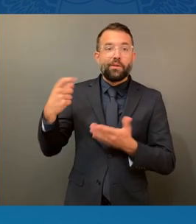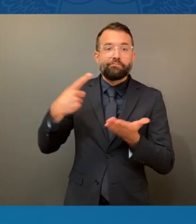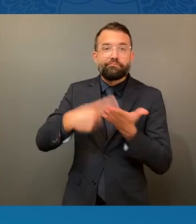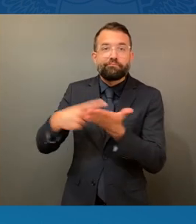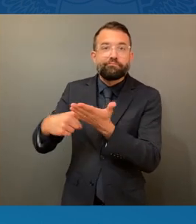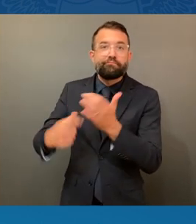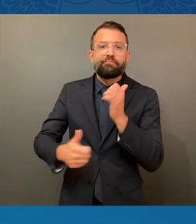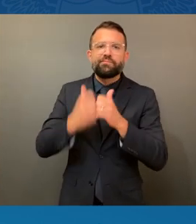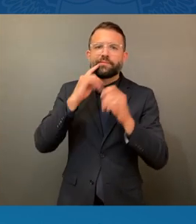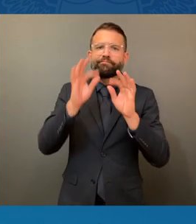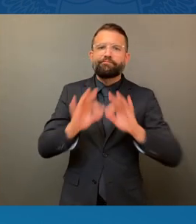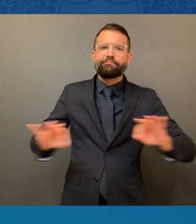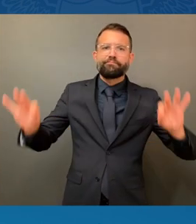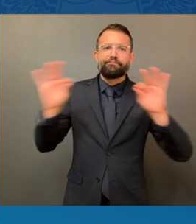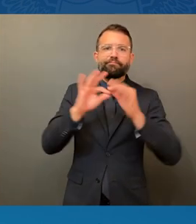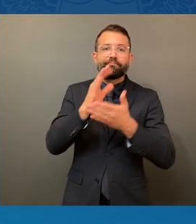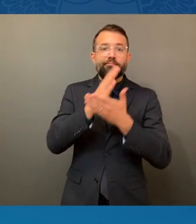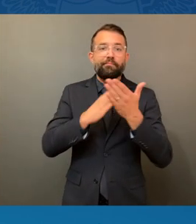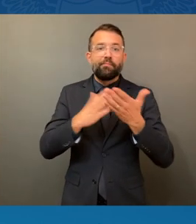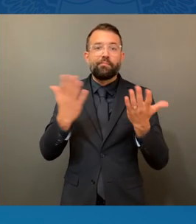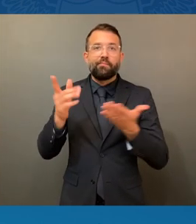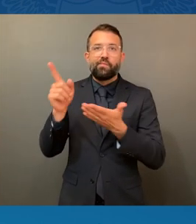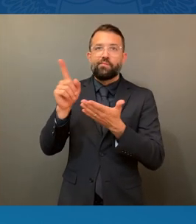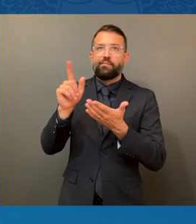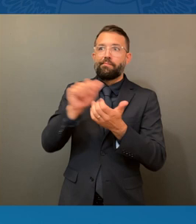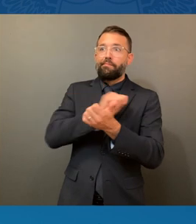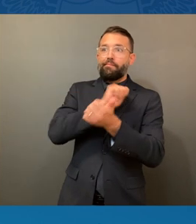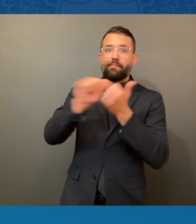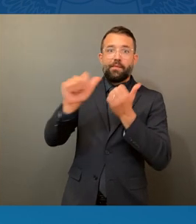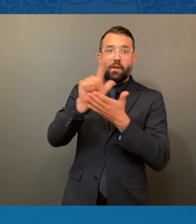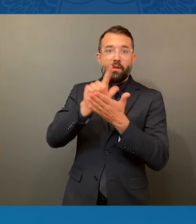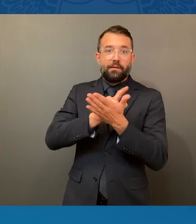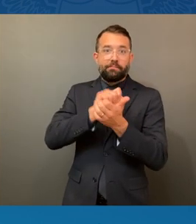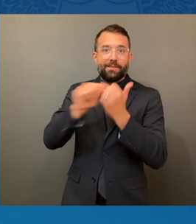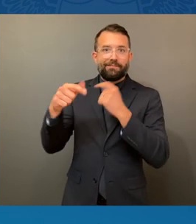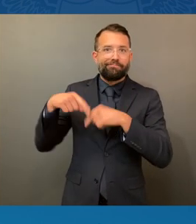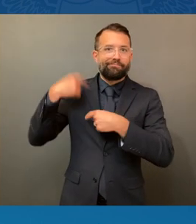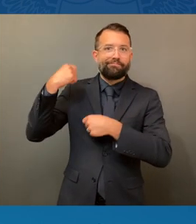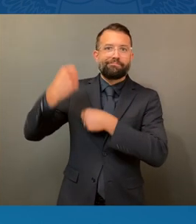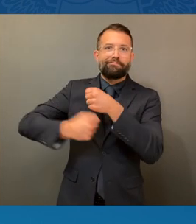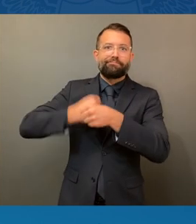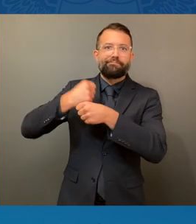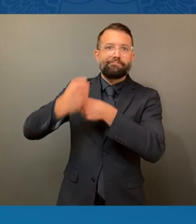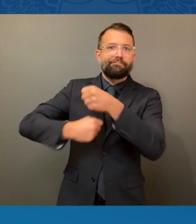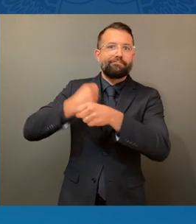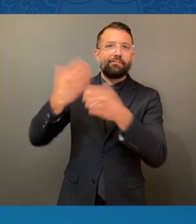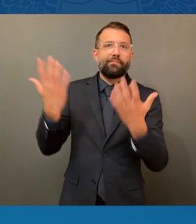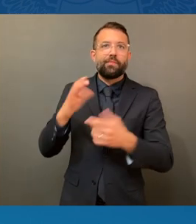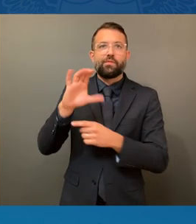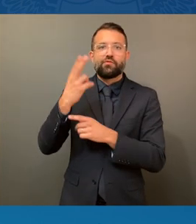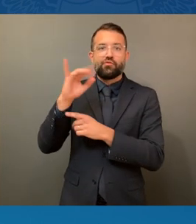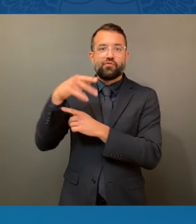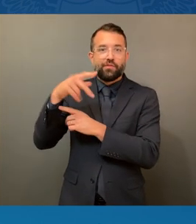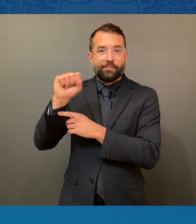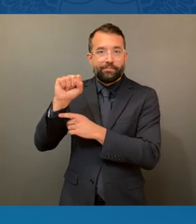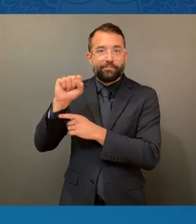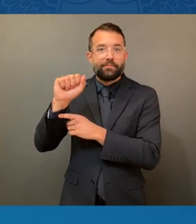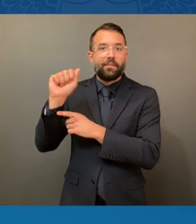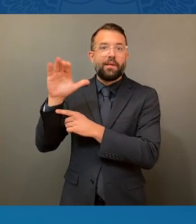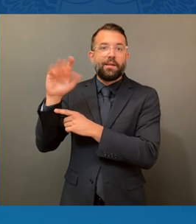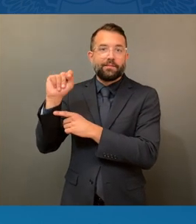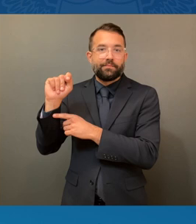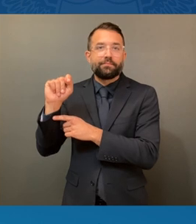legislation to pass in decades in Washington was the CHIPS Act that will support not only the semiconductors